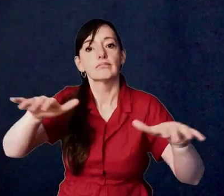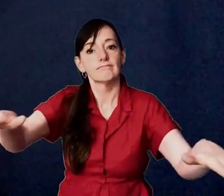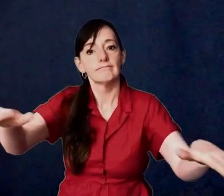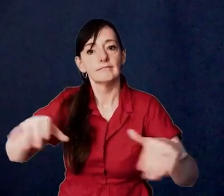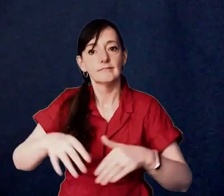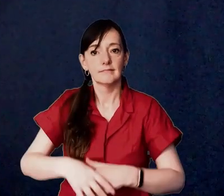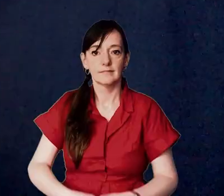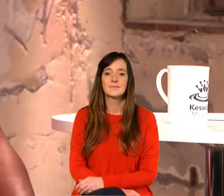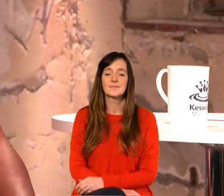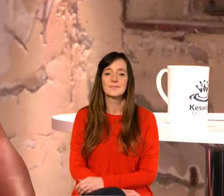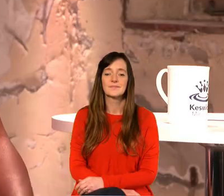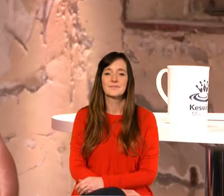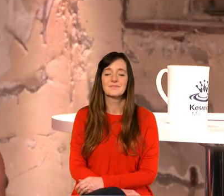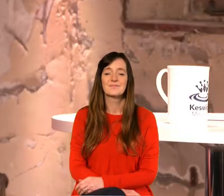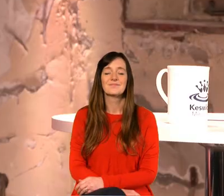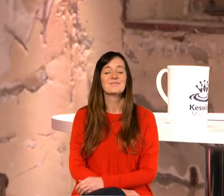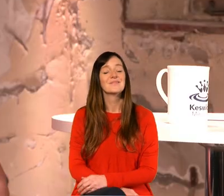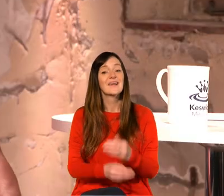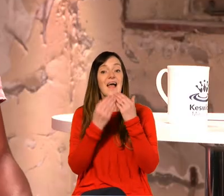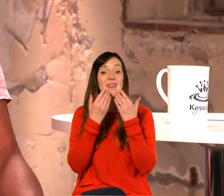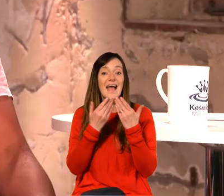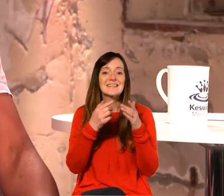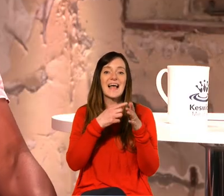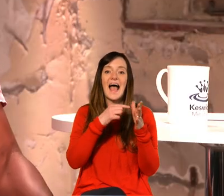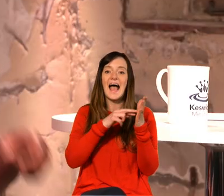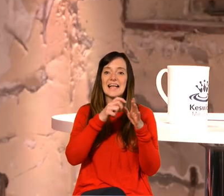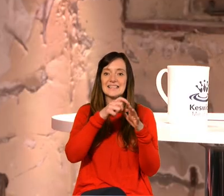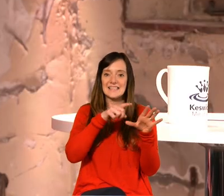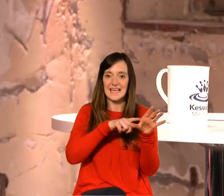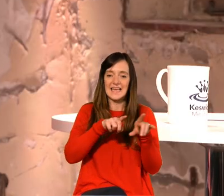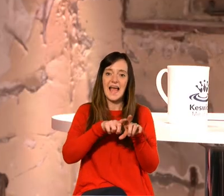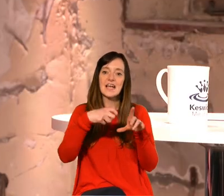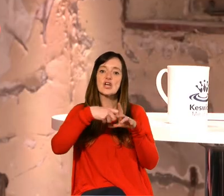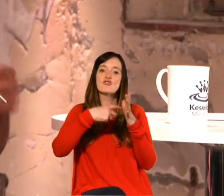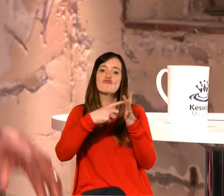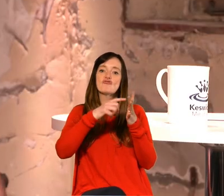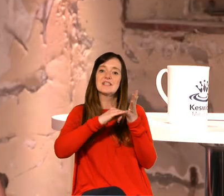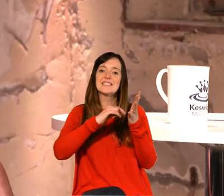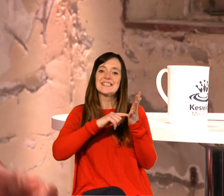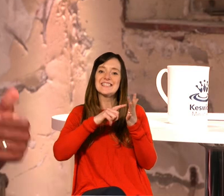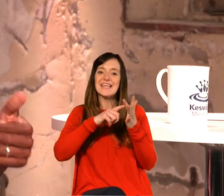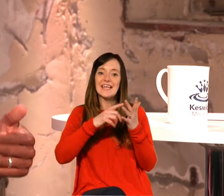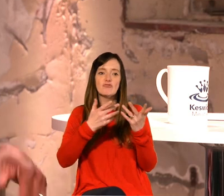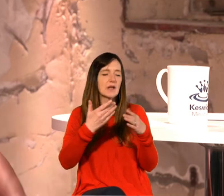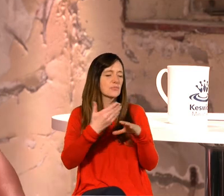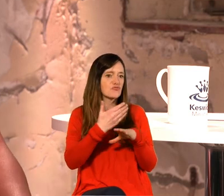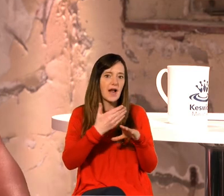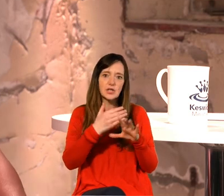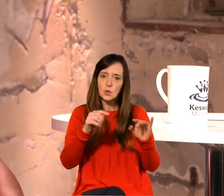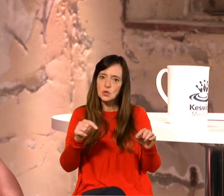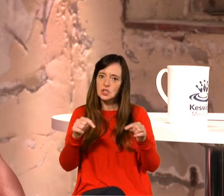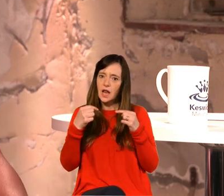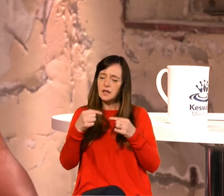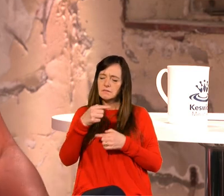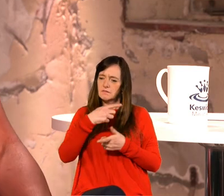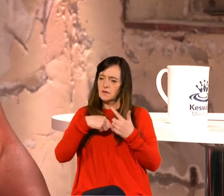too thanks andy and christy for such a stimulating and practical challenge for us to share our